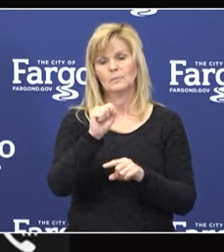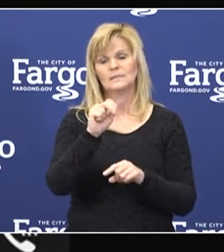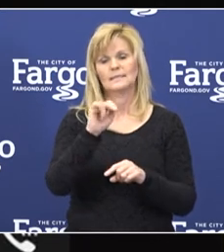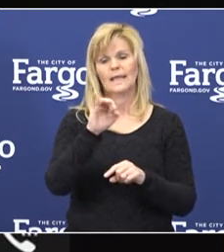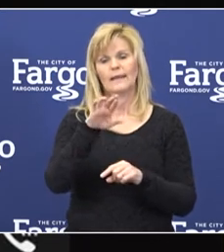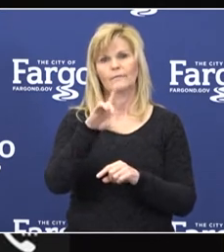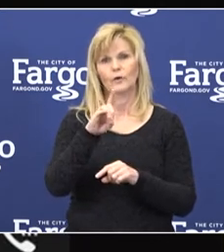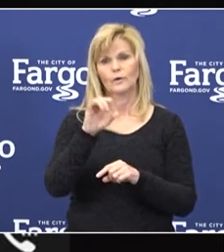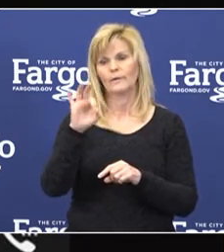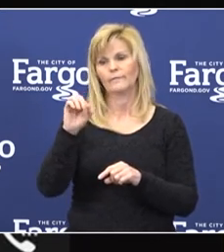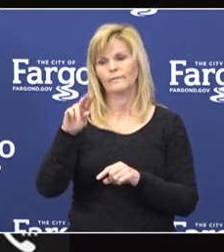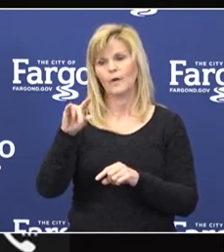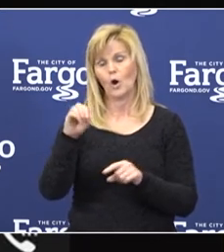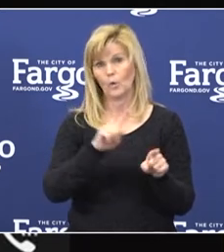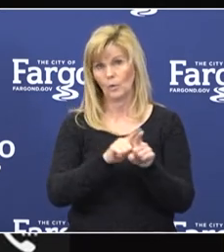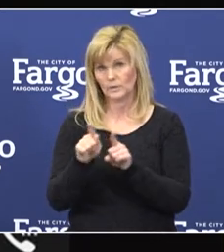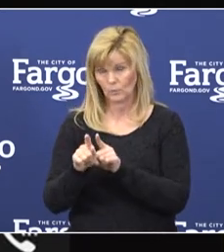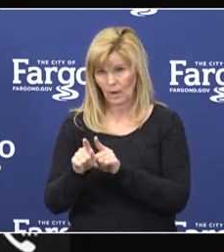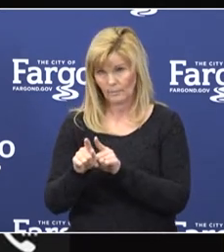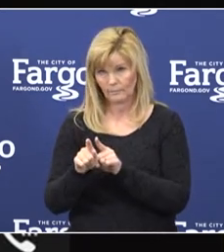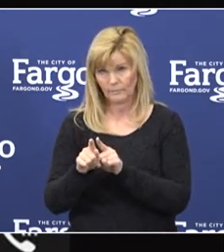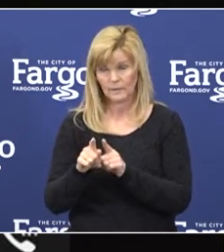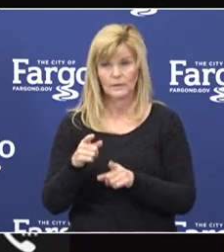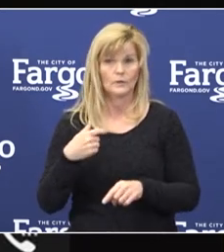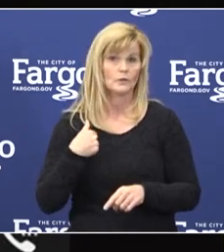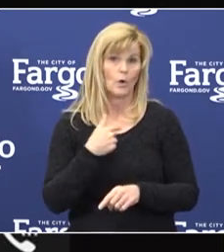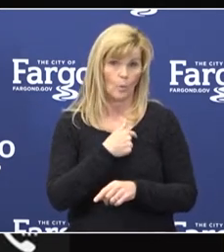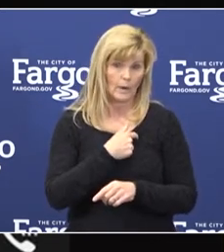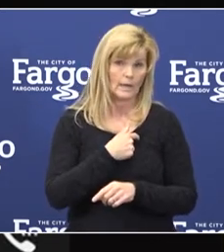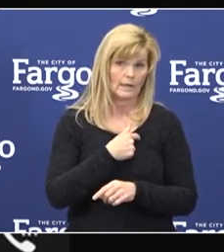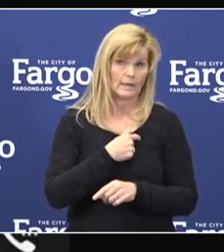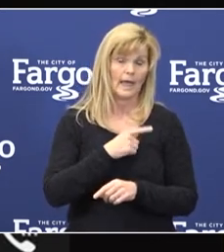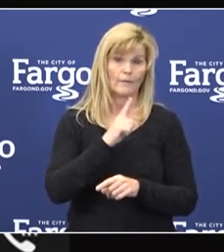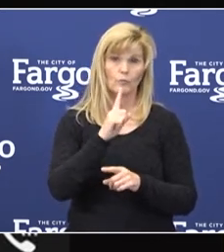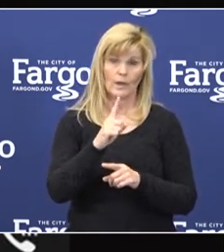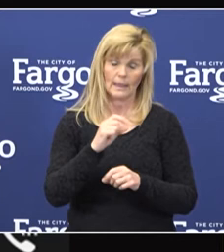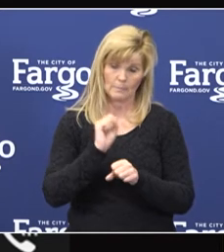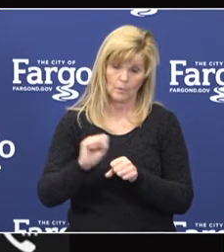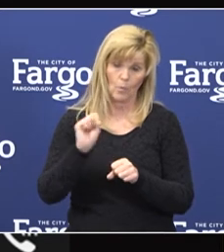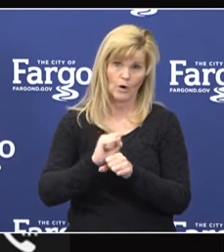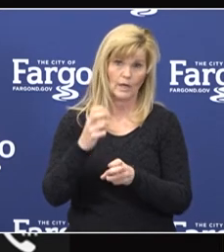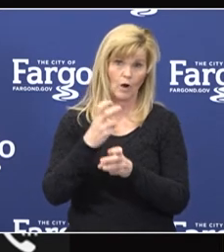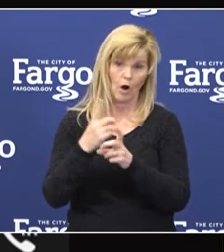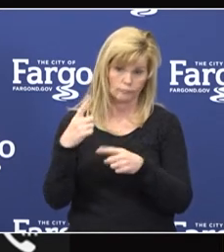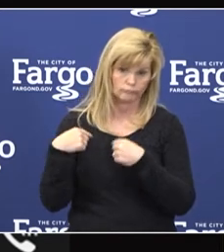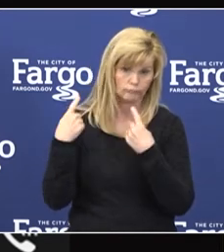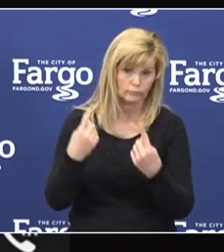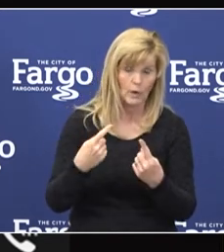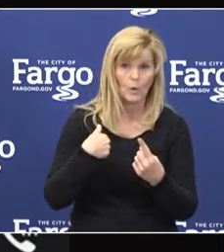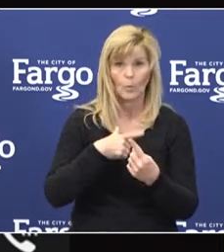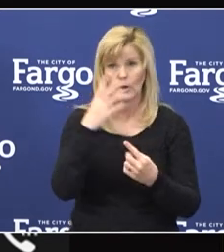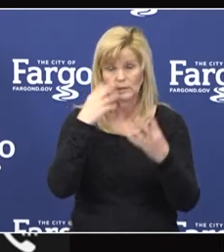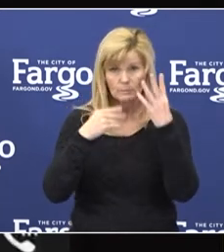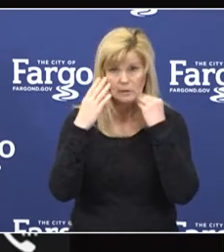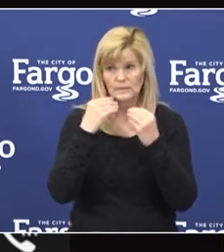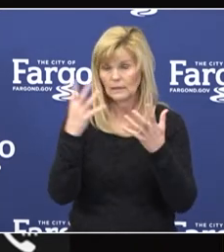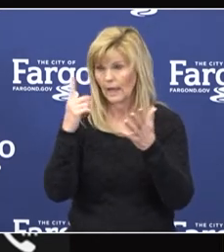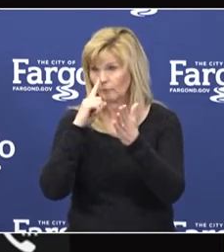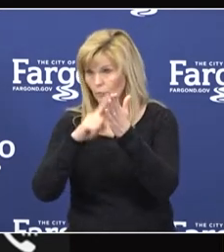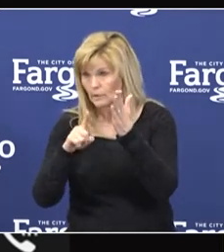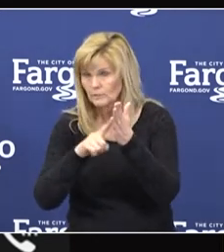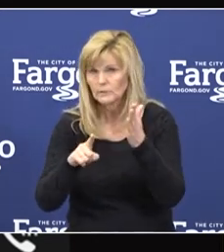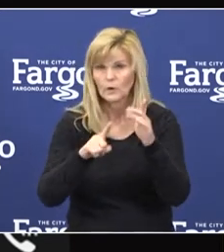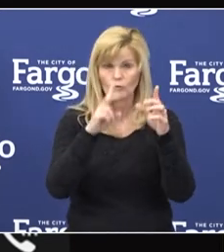Fargo as well. We've come a long way in this flight. We're employing our expertise and research in several clinical